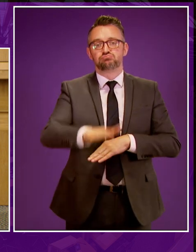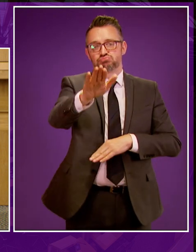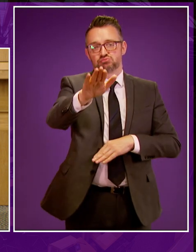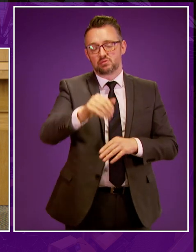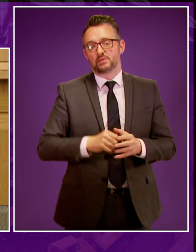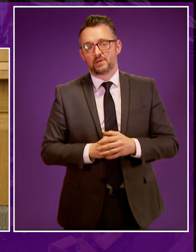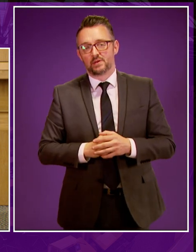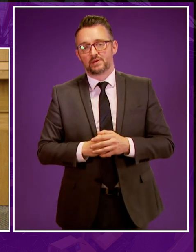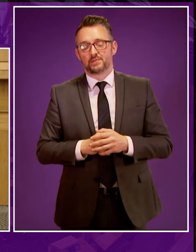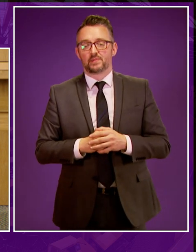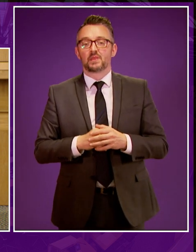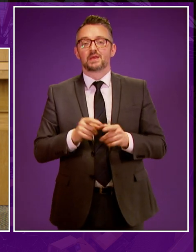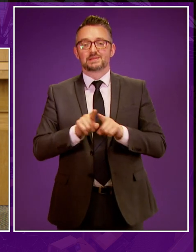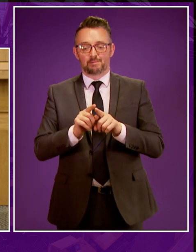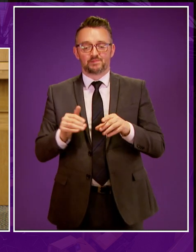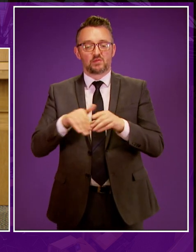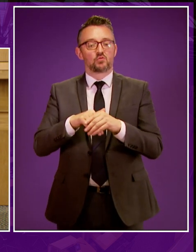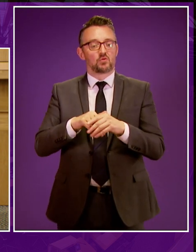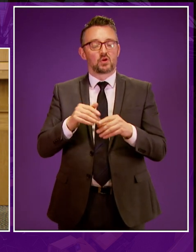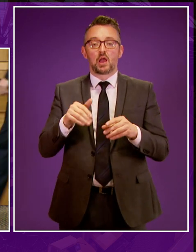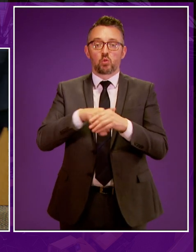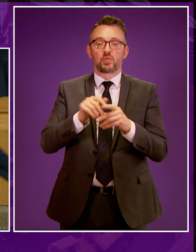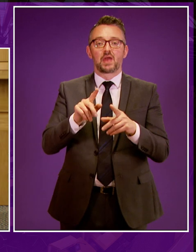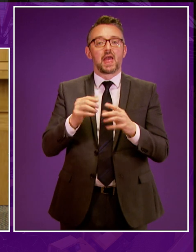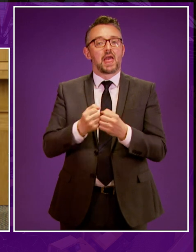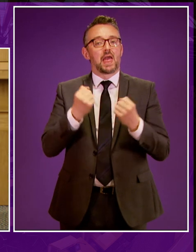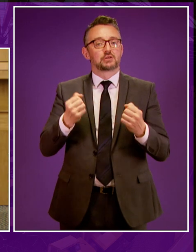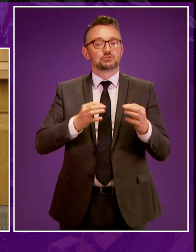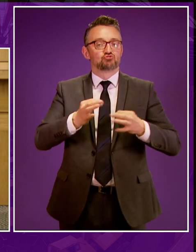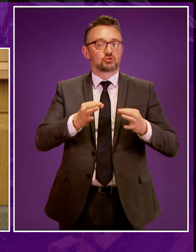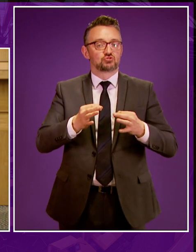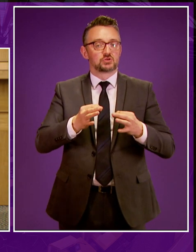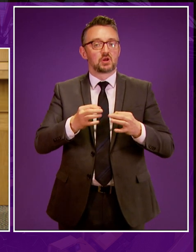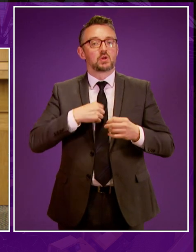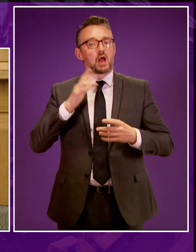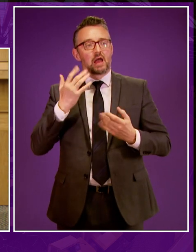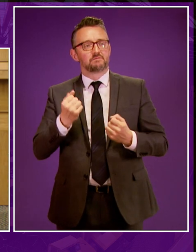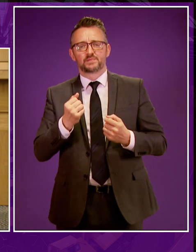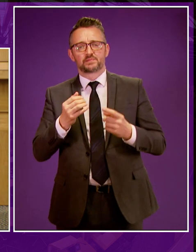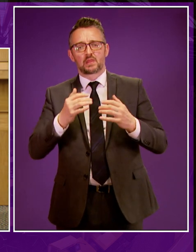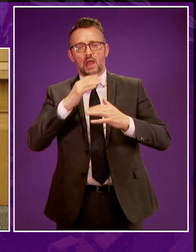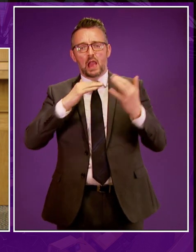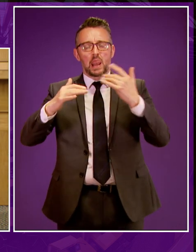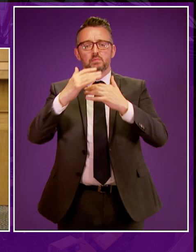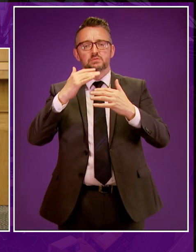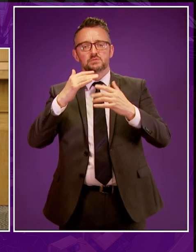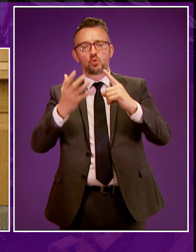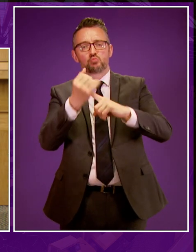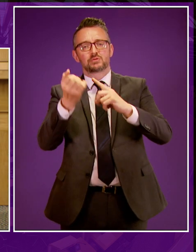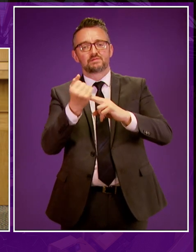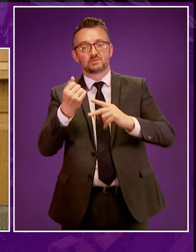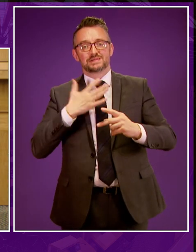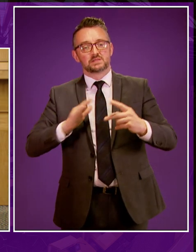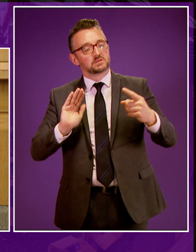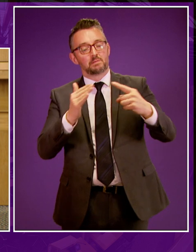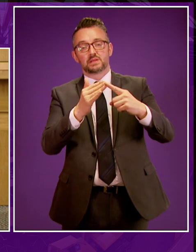also setting it in the wider context of the energy strategy we need if we are to meet our climate and other objectives going forward. Can I also take the